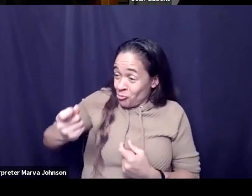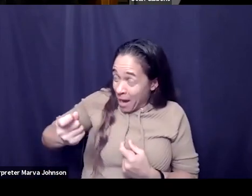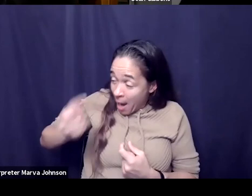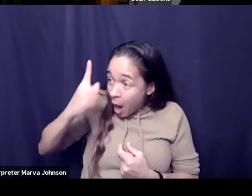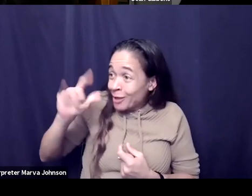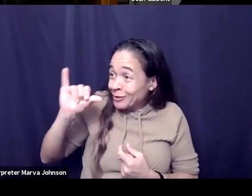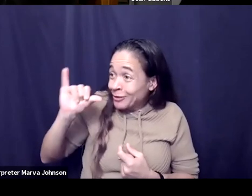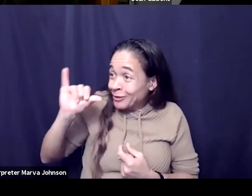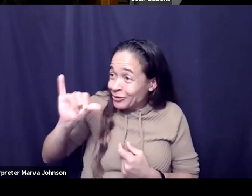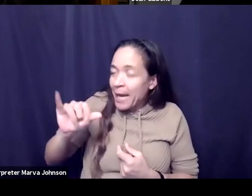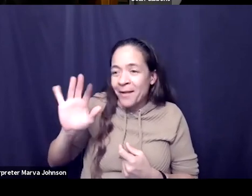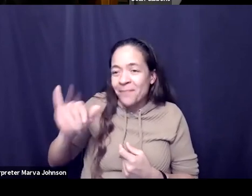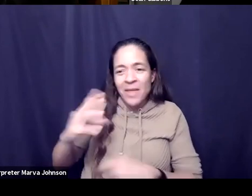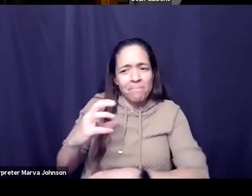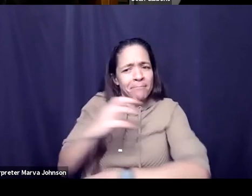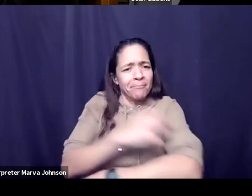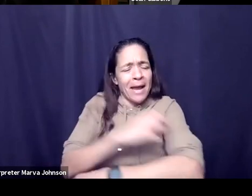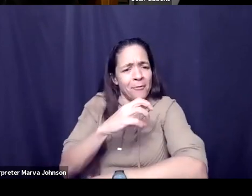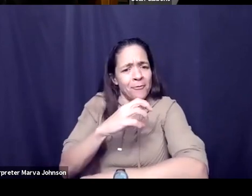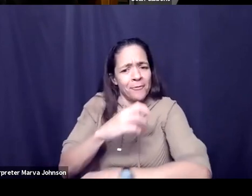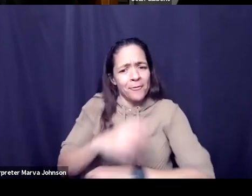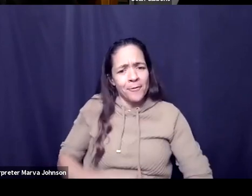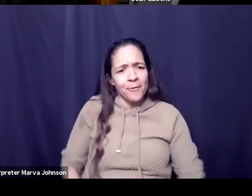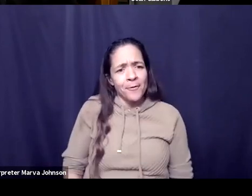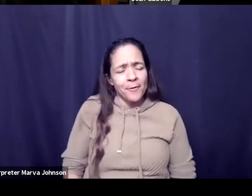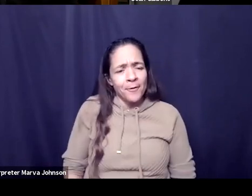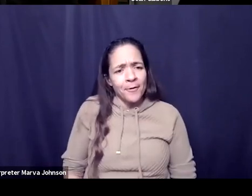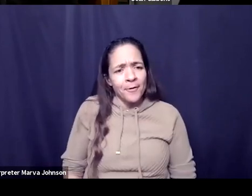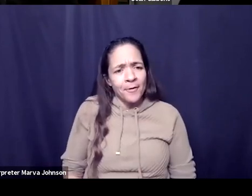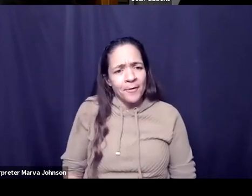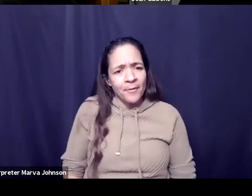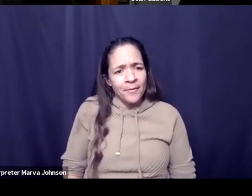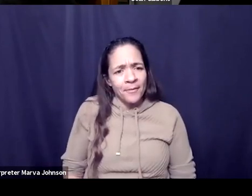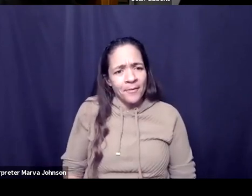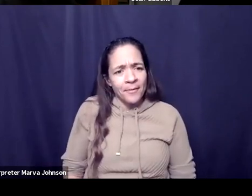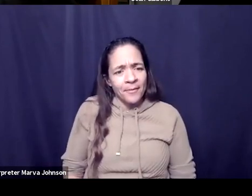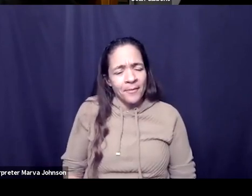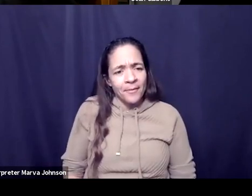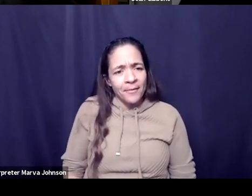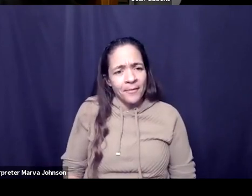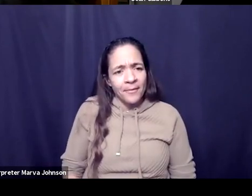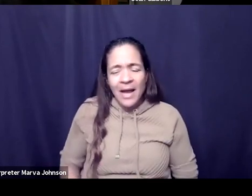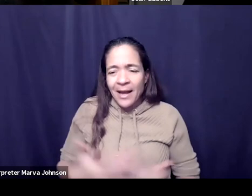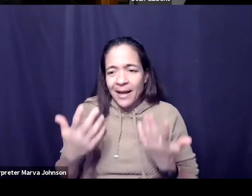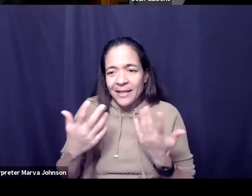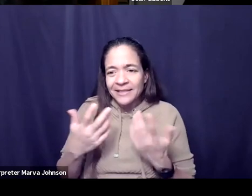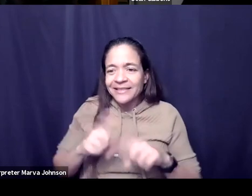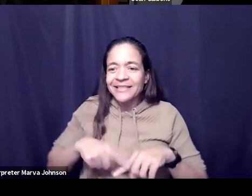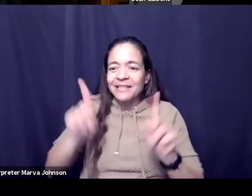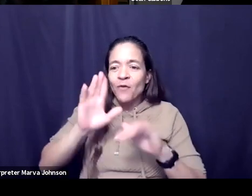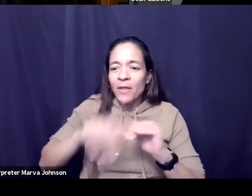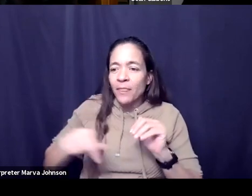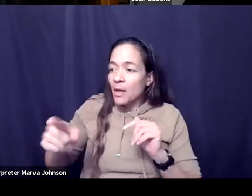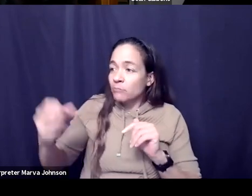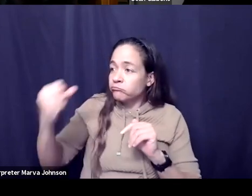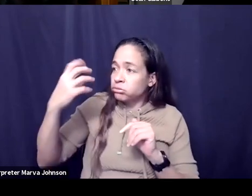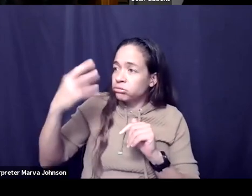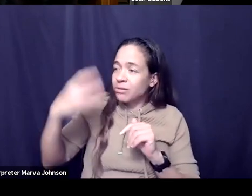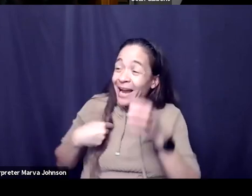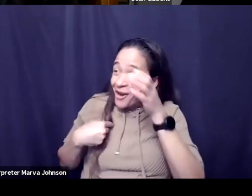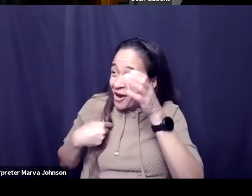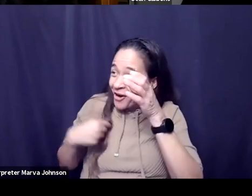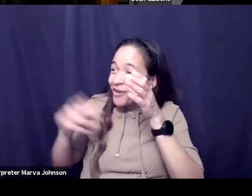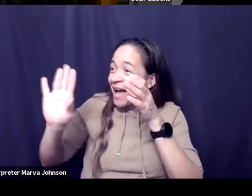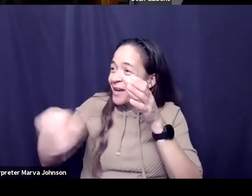uh uh just feeling like you're being heard and that's going to be filed away right or uh